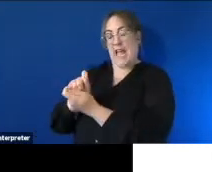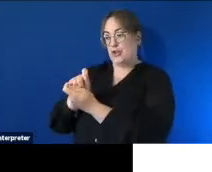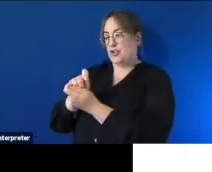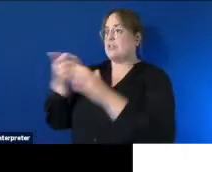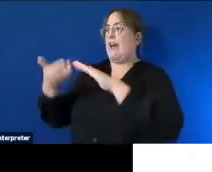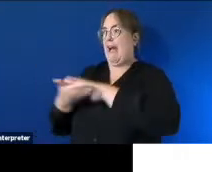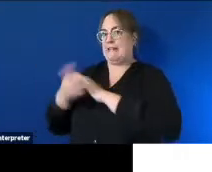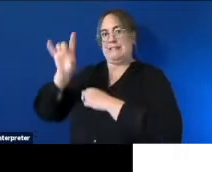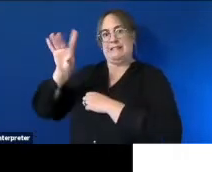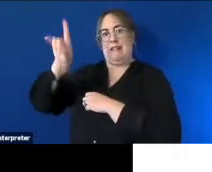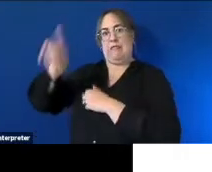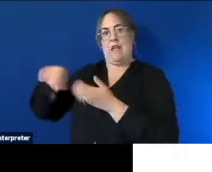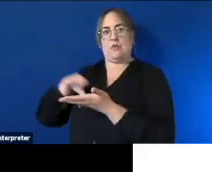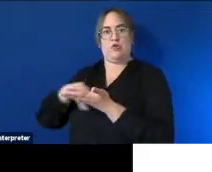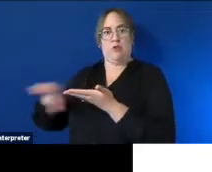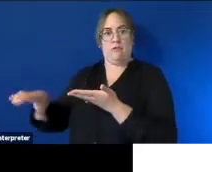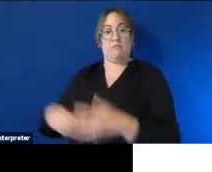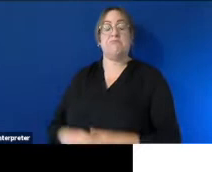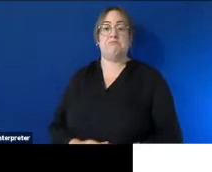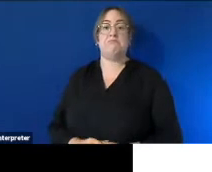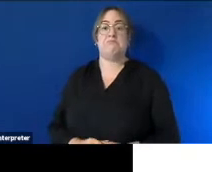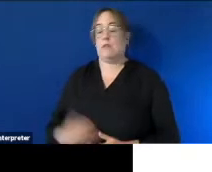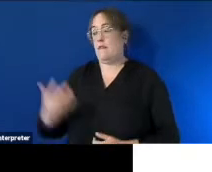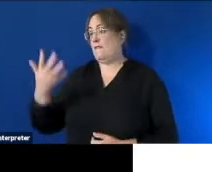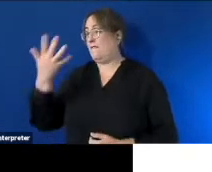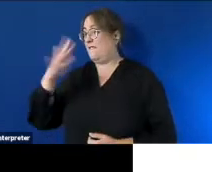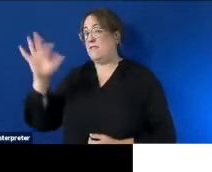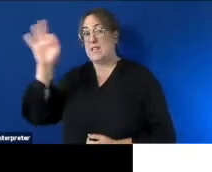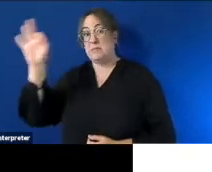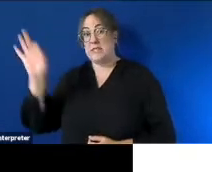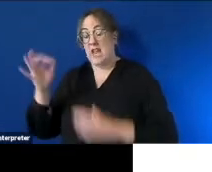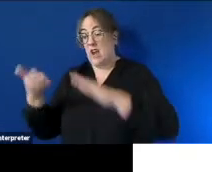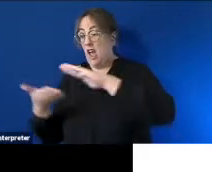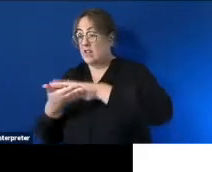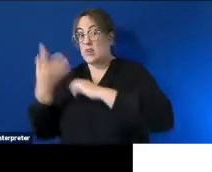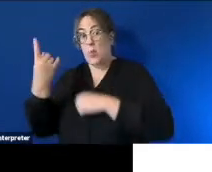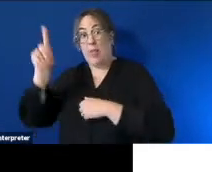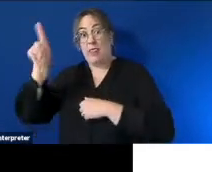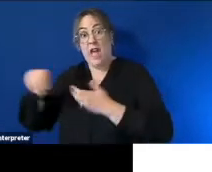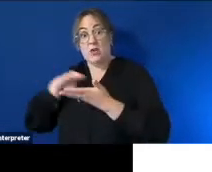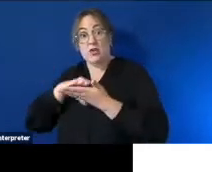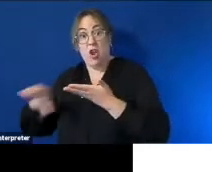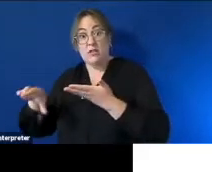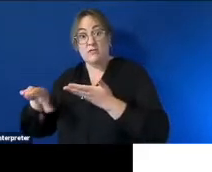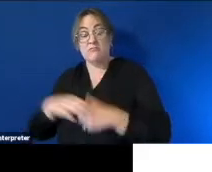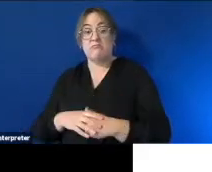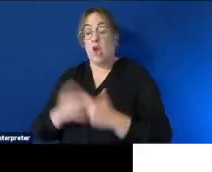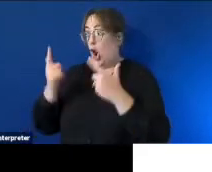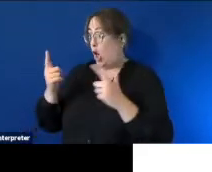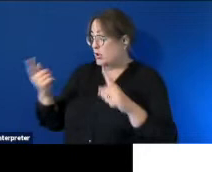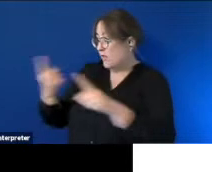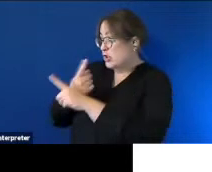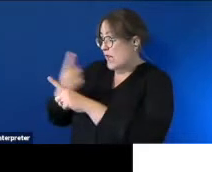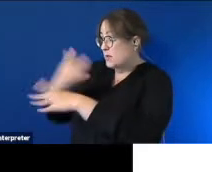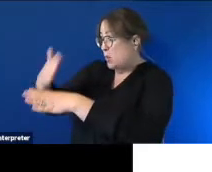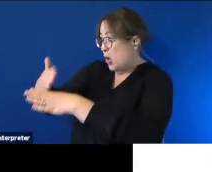five percent sorry 50 cost less than one thousand dollars and a lot of the adjustments cost nothing at all and that could be like